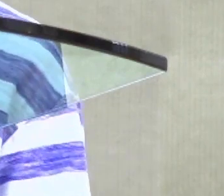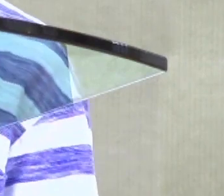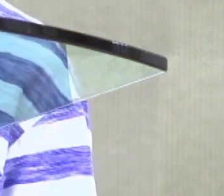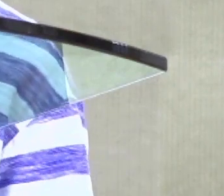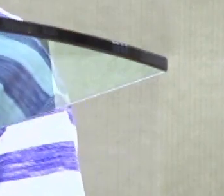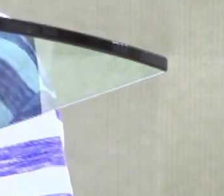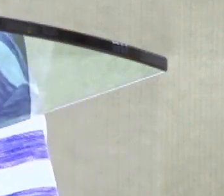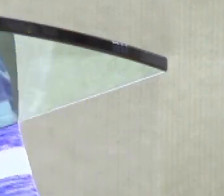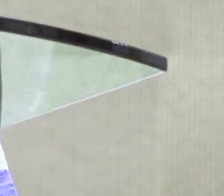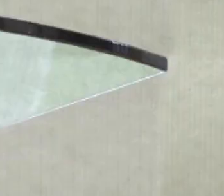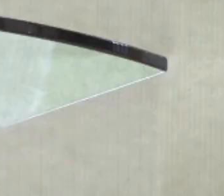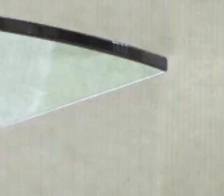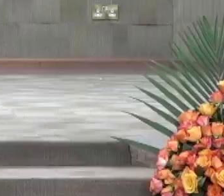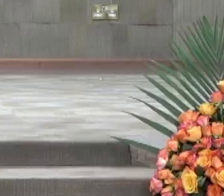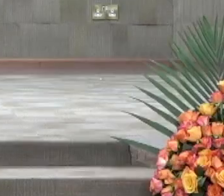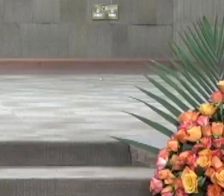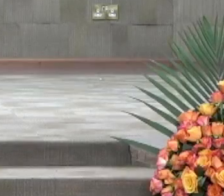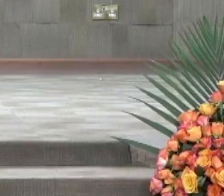Amen.